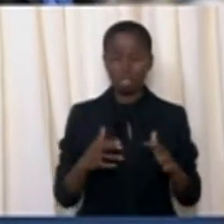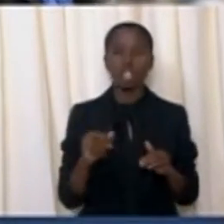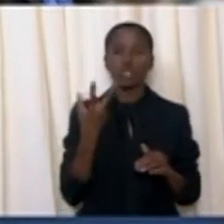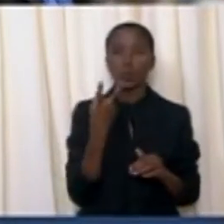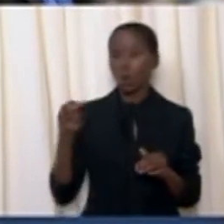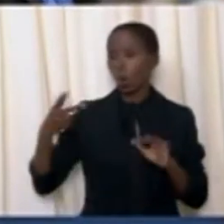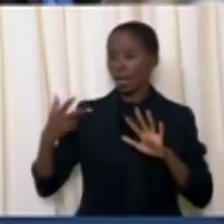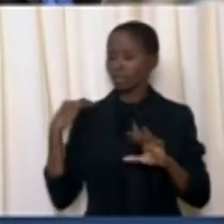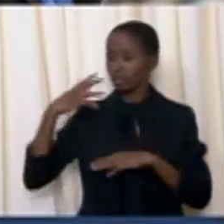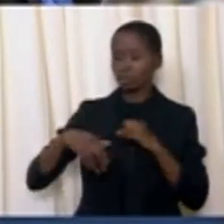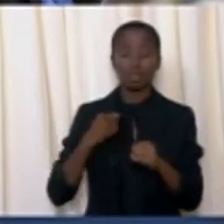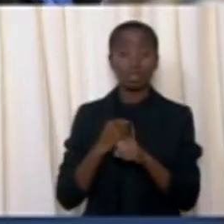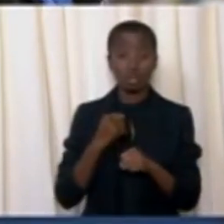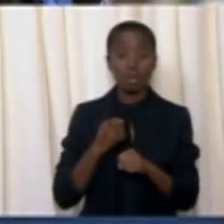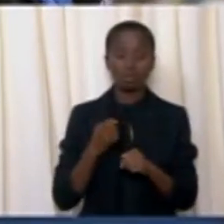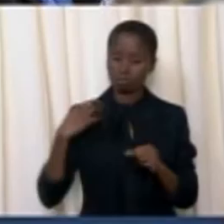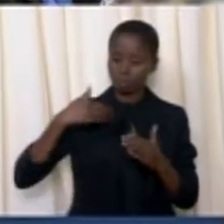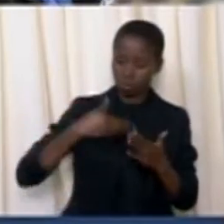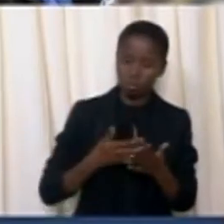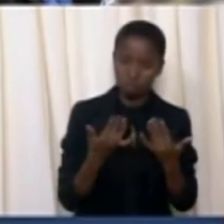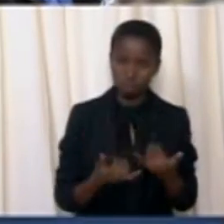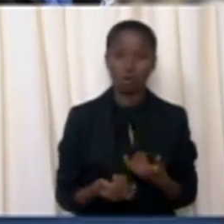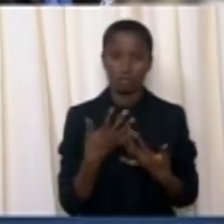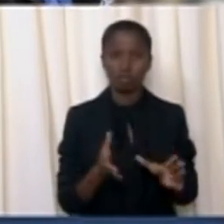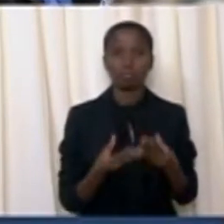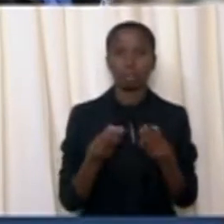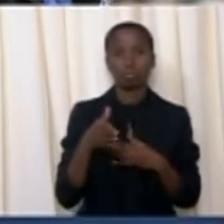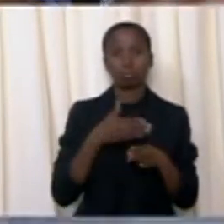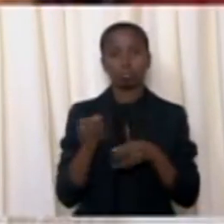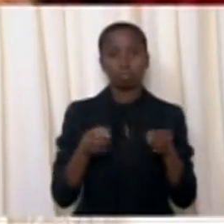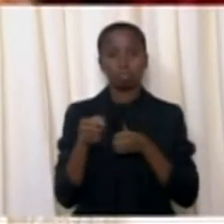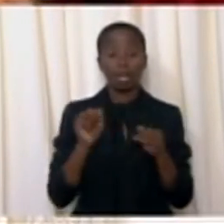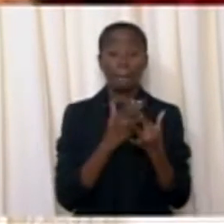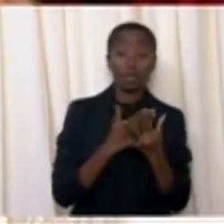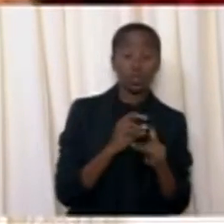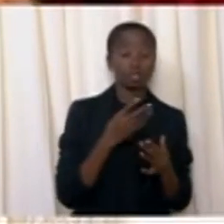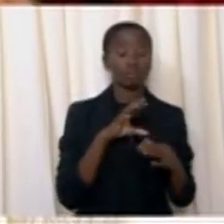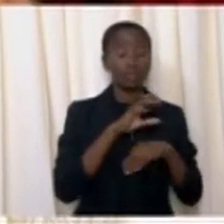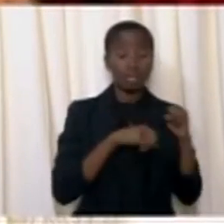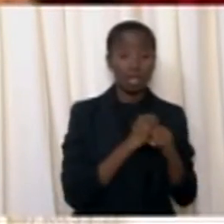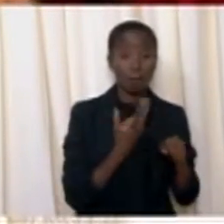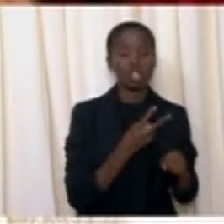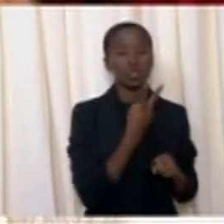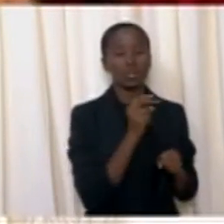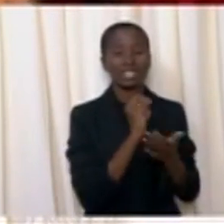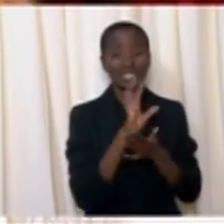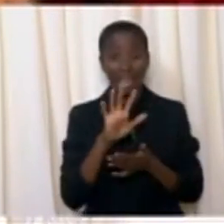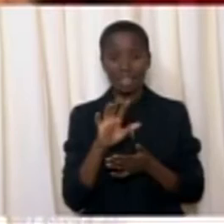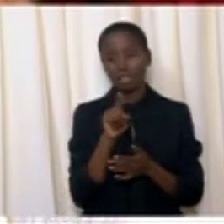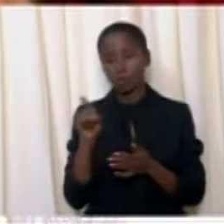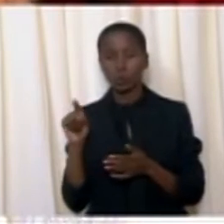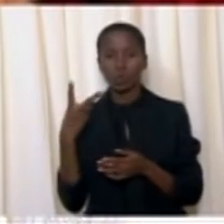global financial crisis. Between 2010 and the end of 2016, our provincial